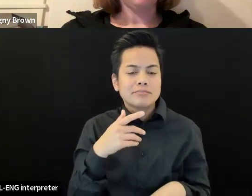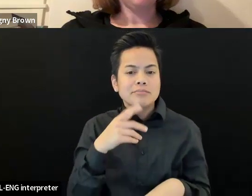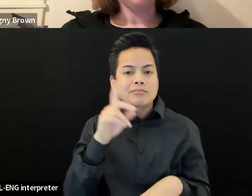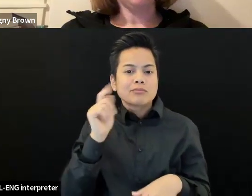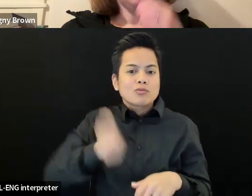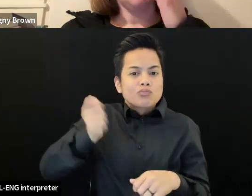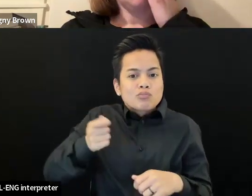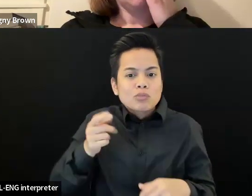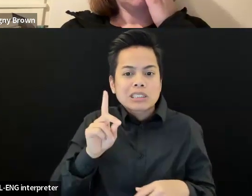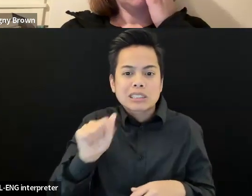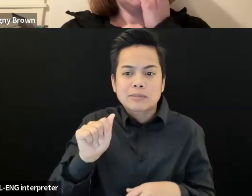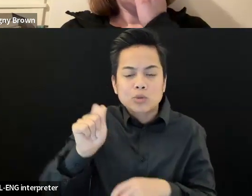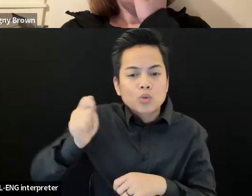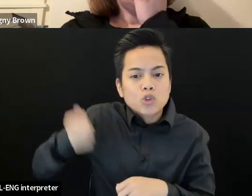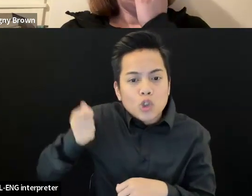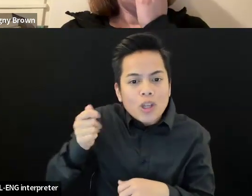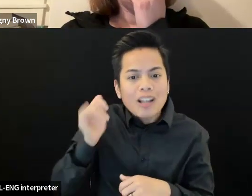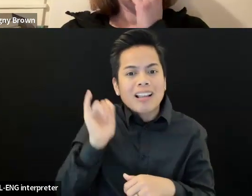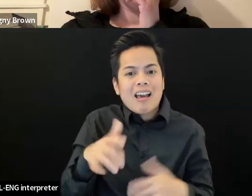smaller opportunities as well.